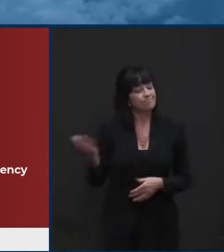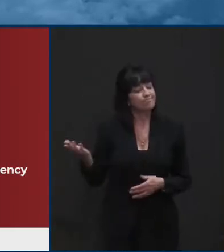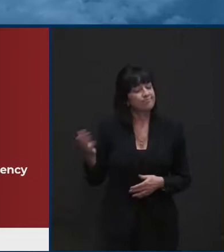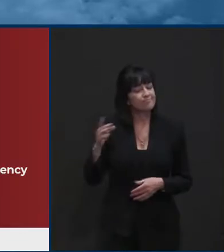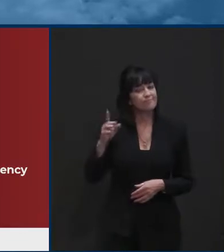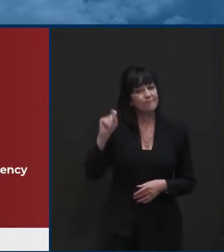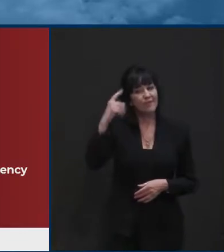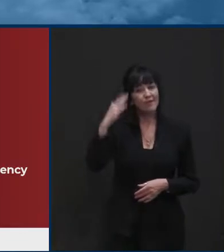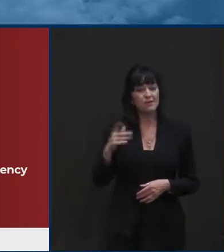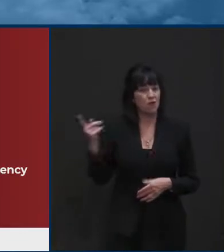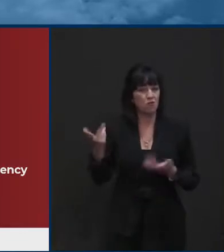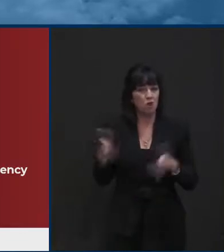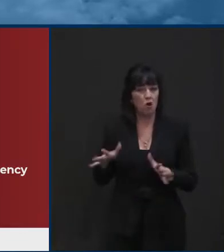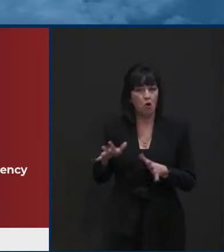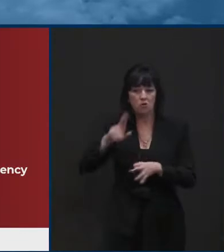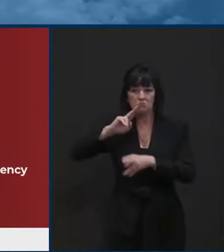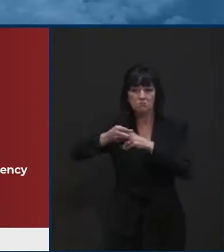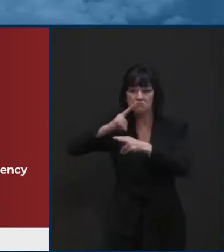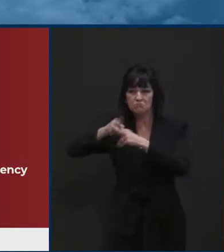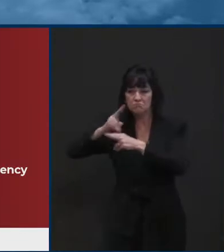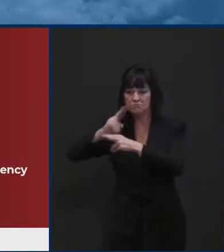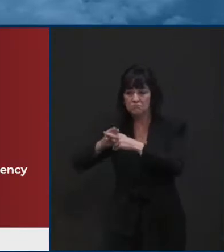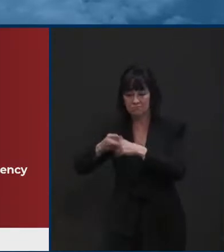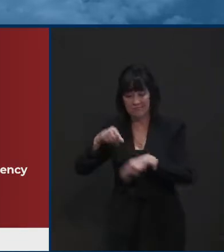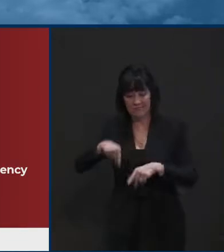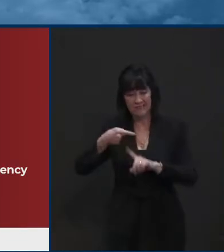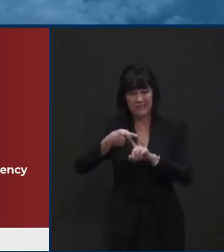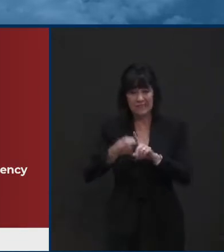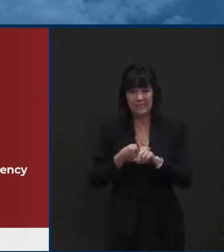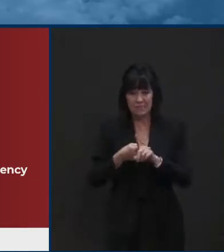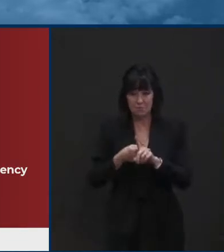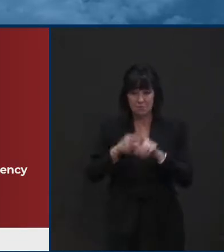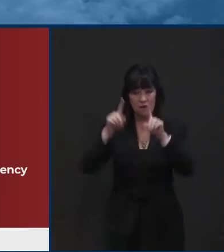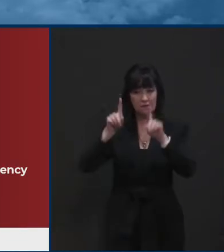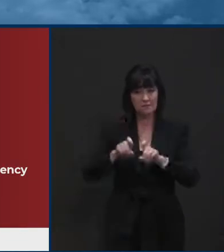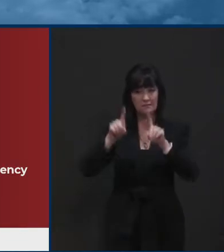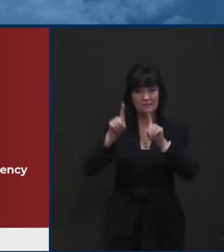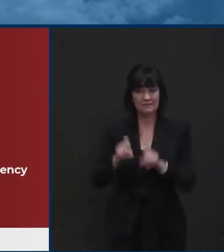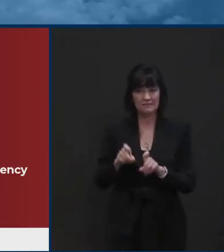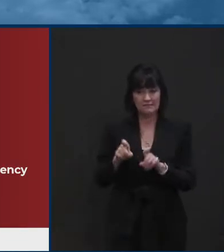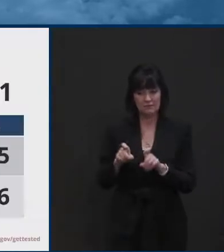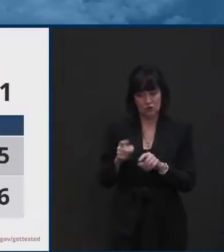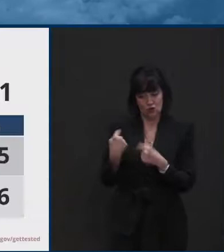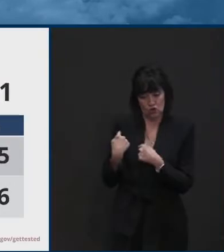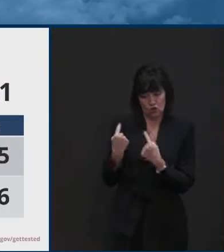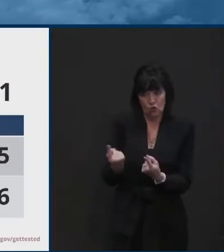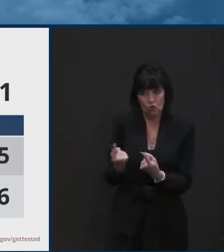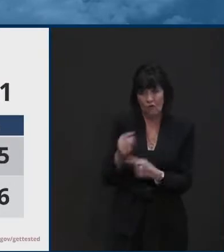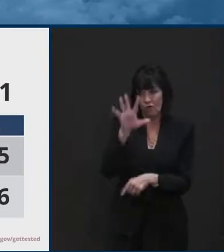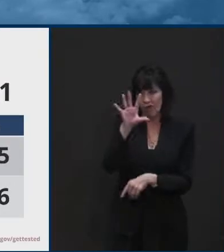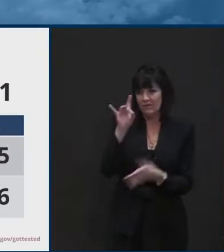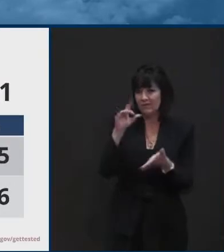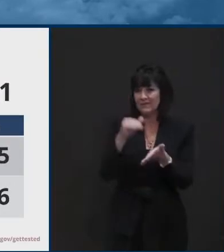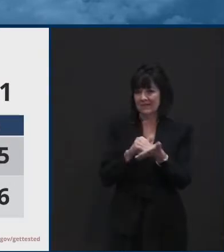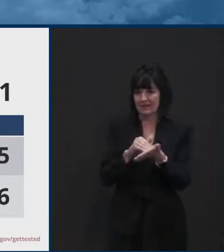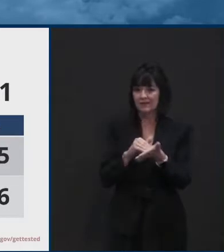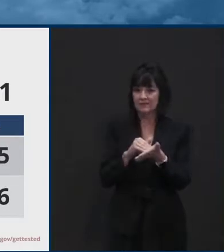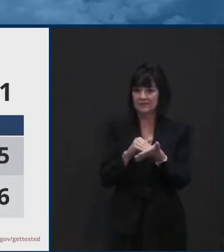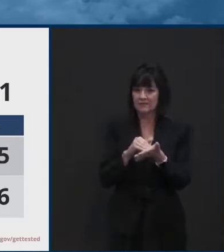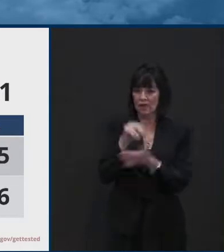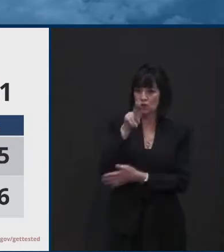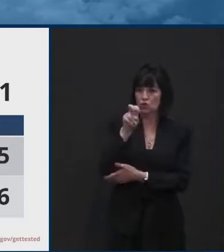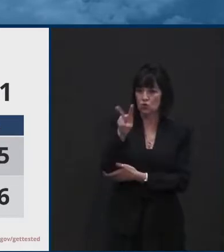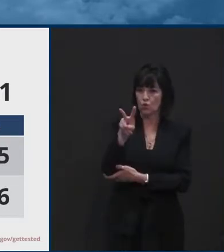of hit the high point. I mean, testing has been very successful this month so far. We're at 58,000 as of, uh, the 14th. I'll tell you, this is, uh,